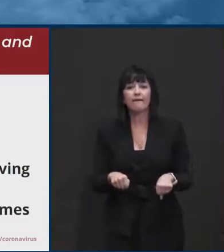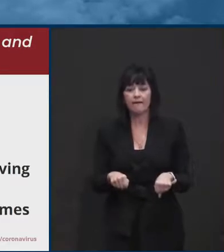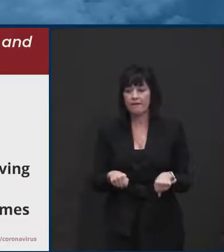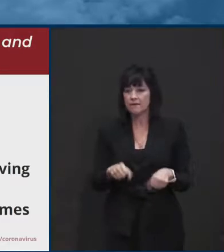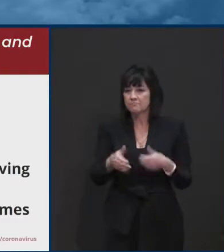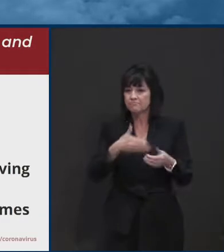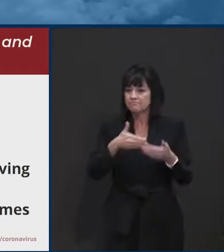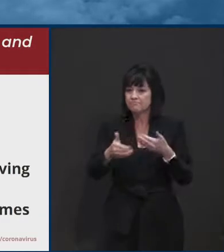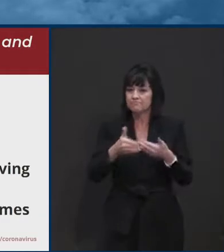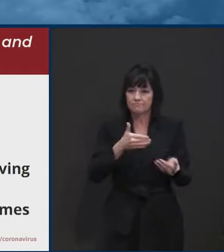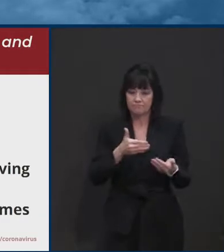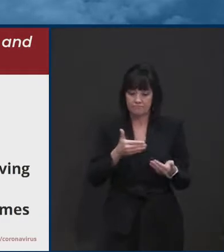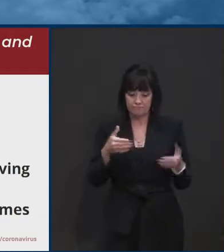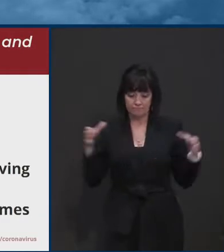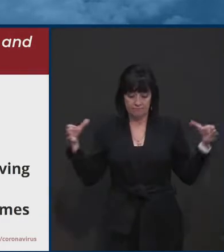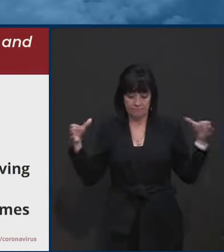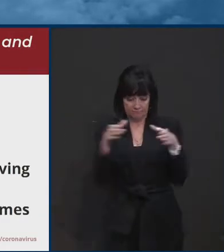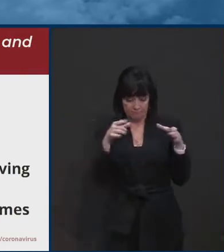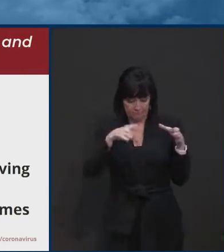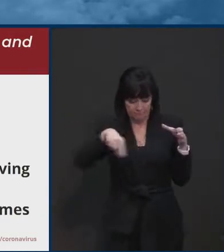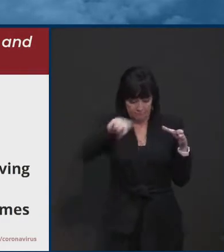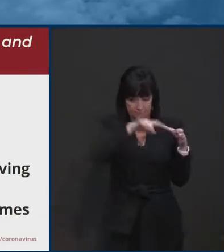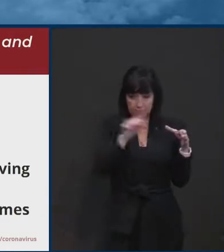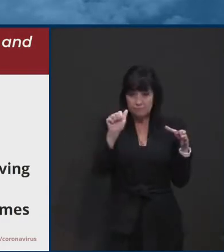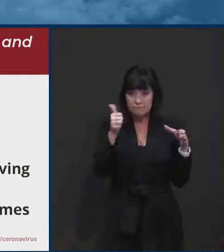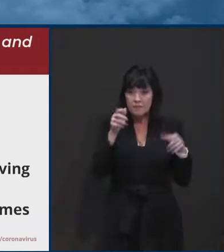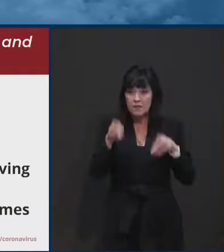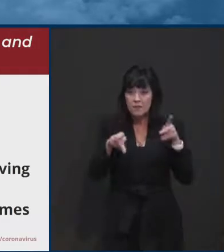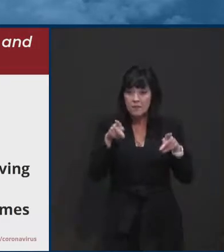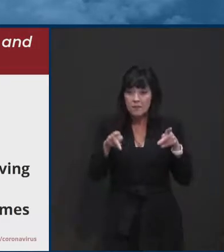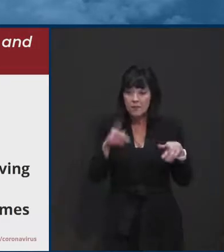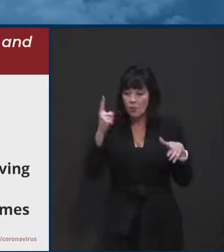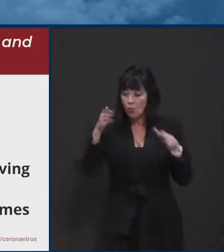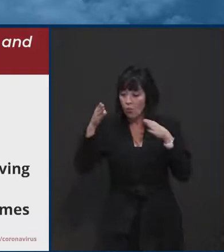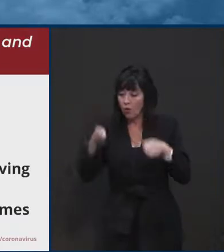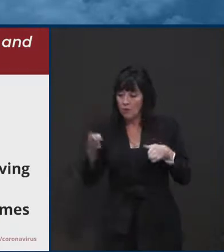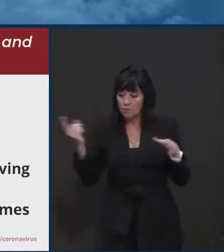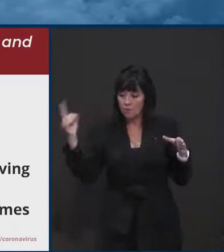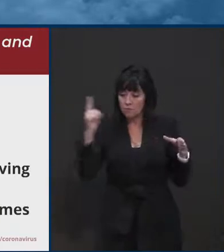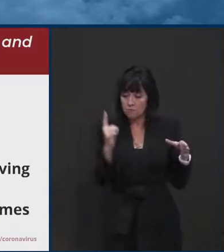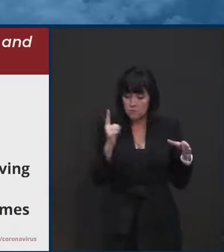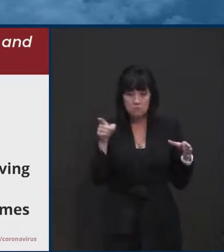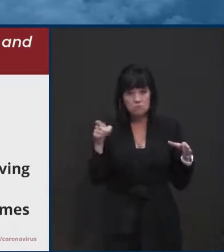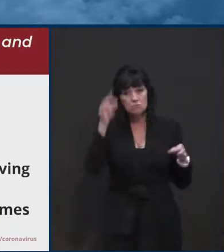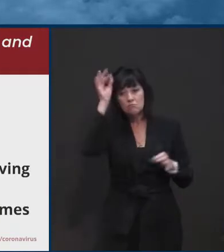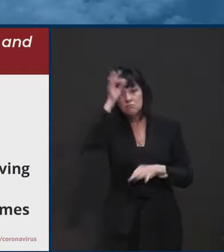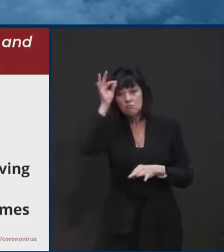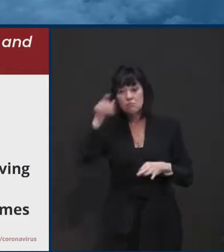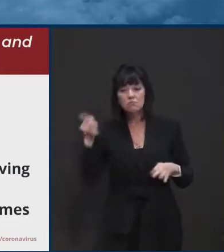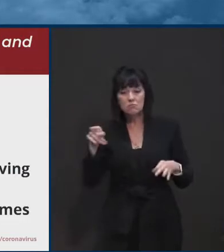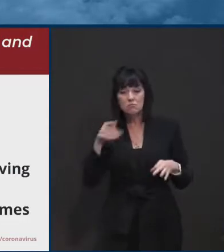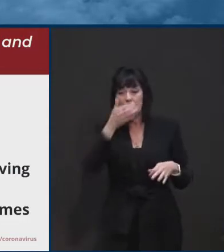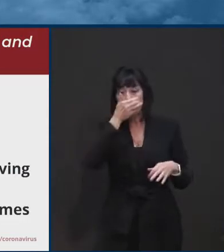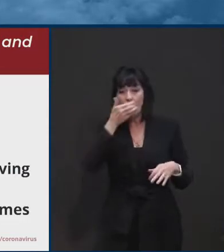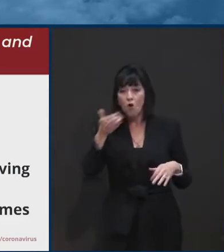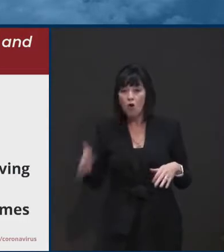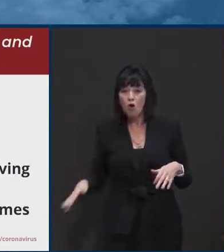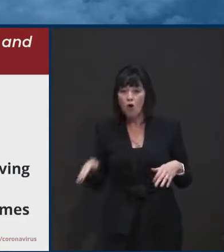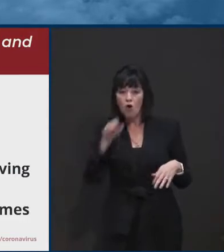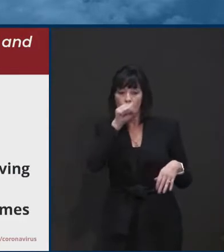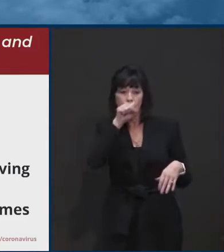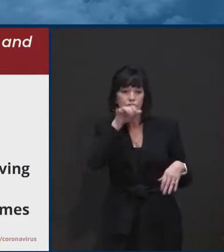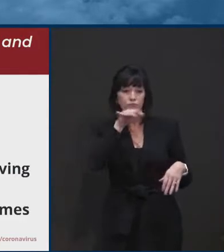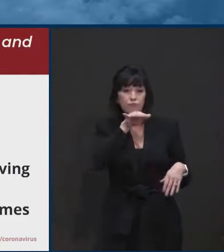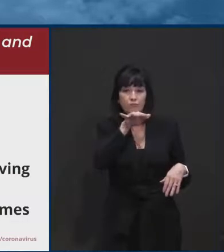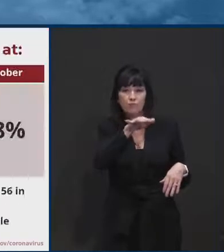drivers for the restrictions that, um, that the governor just went over. So I wanted to share a little bit of, of